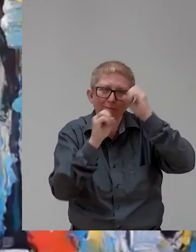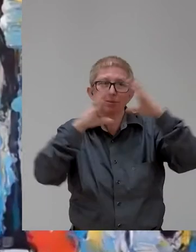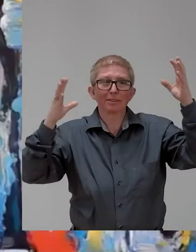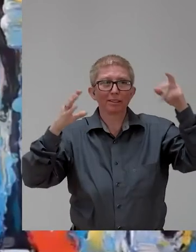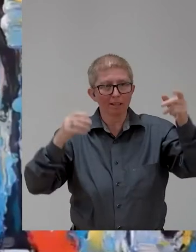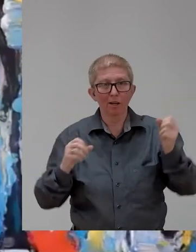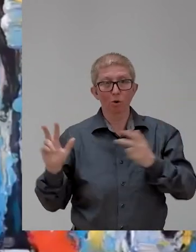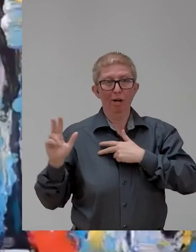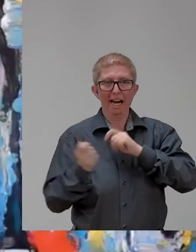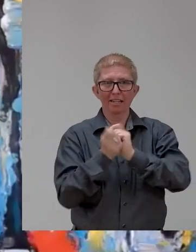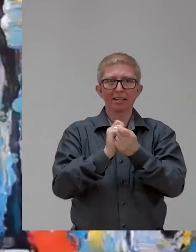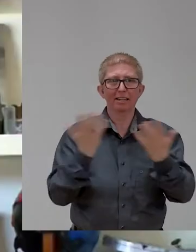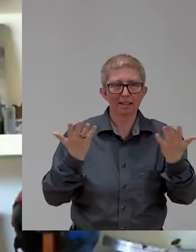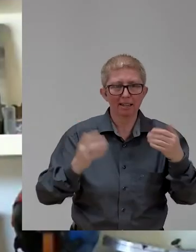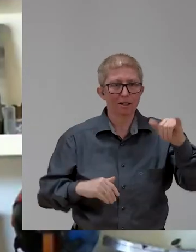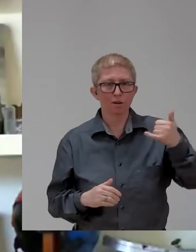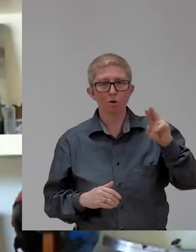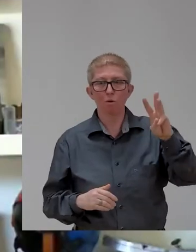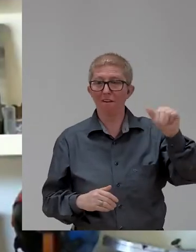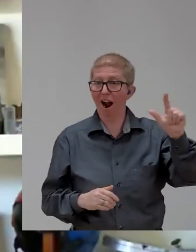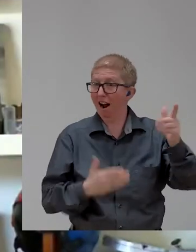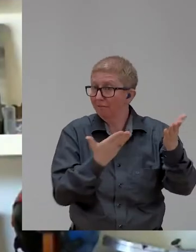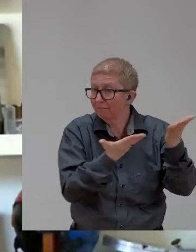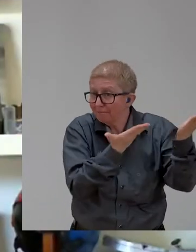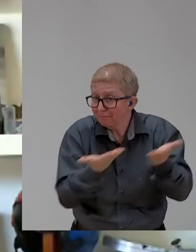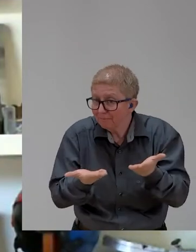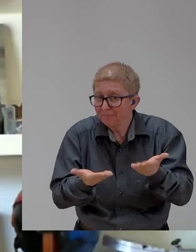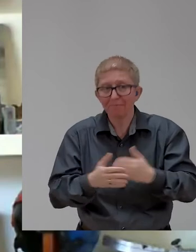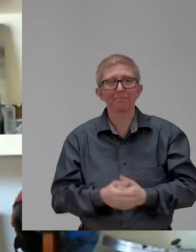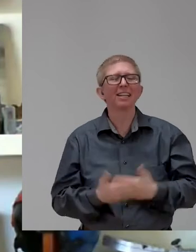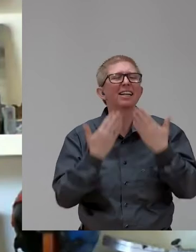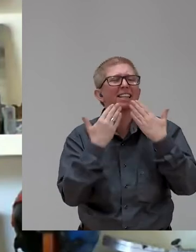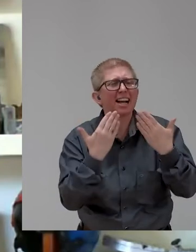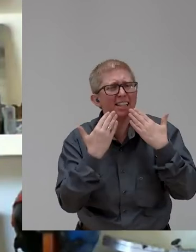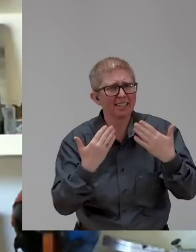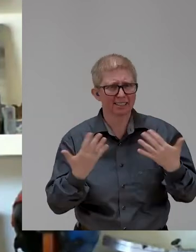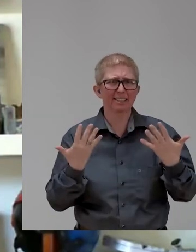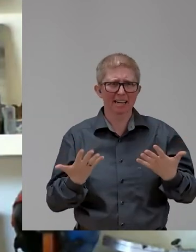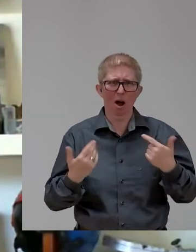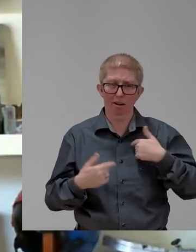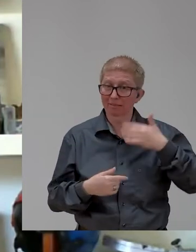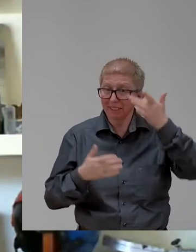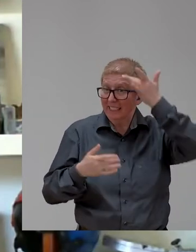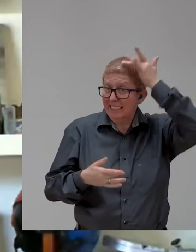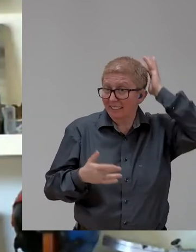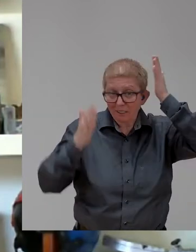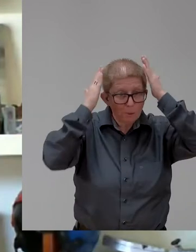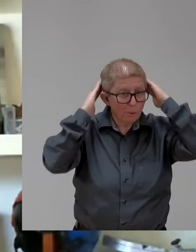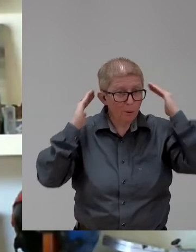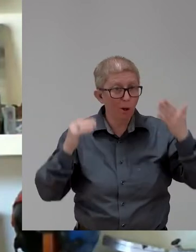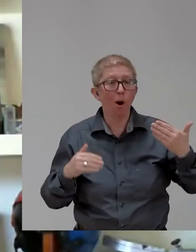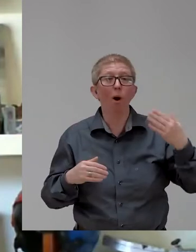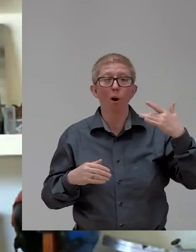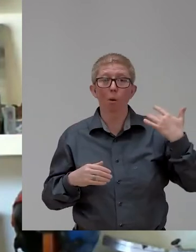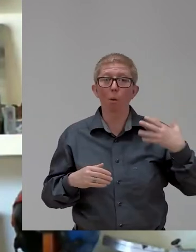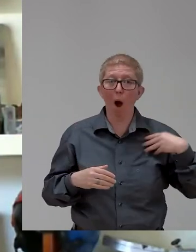Yuval, please. First of all, thank you. I'm a bold, white man. Sorry, but